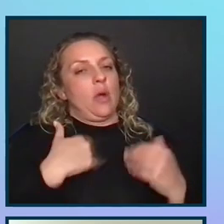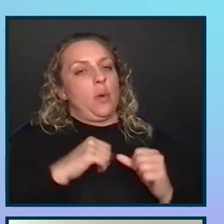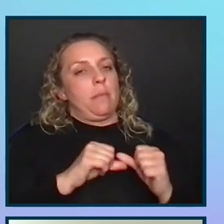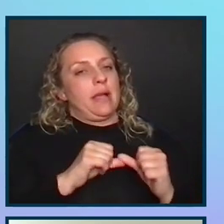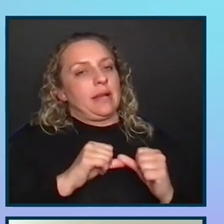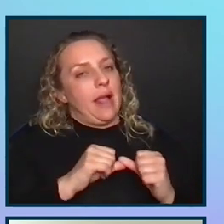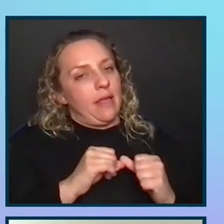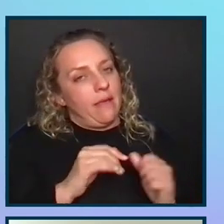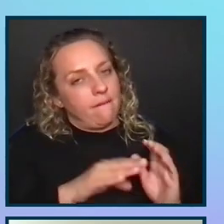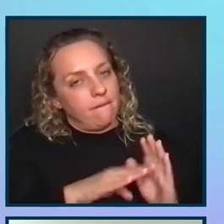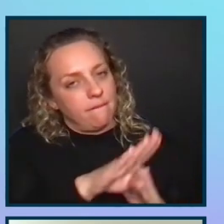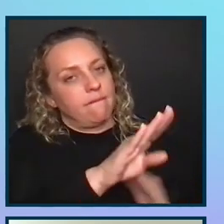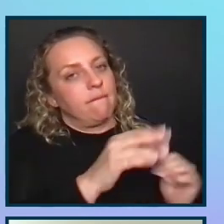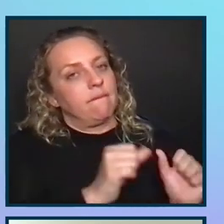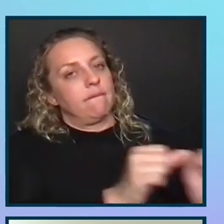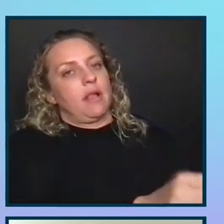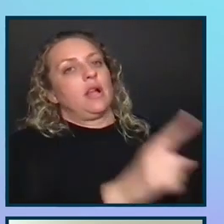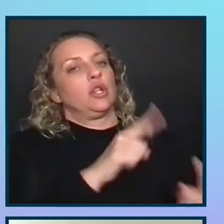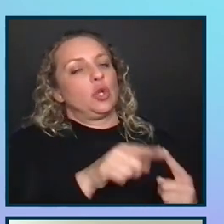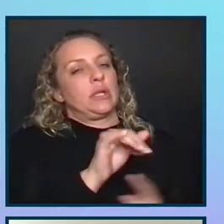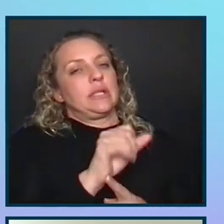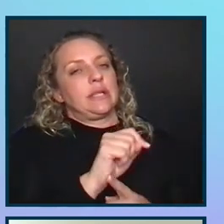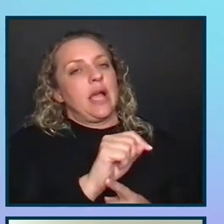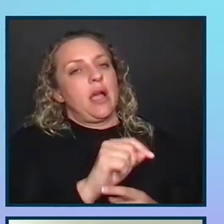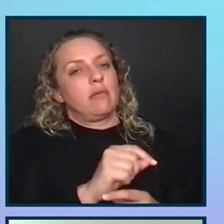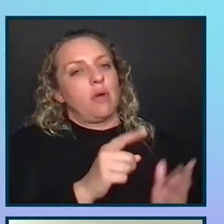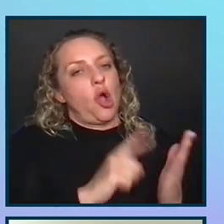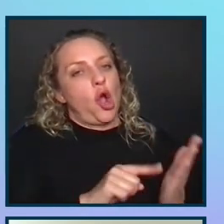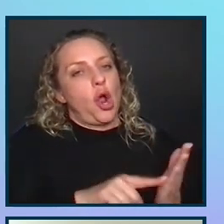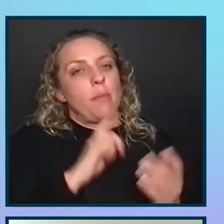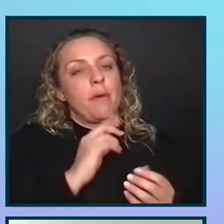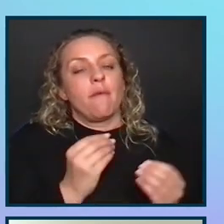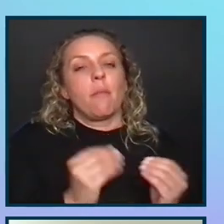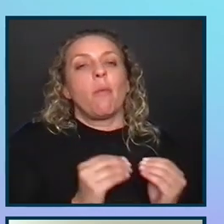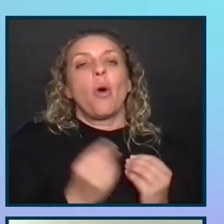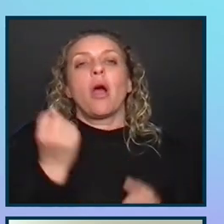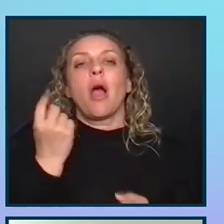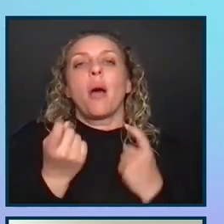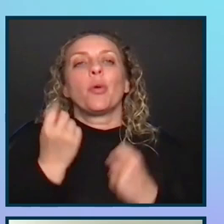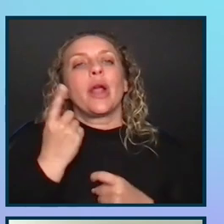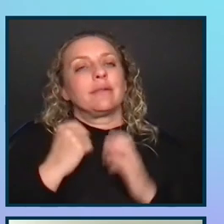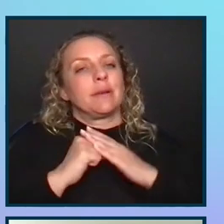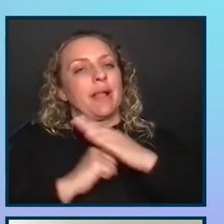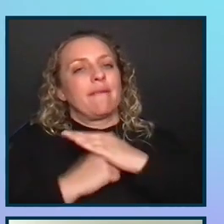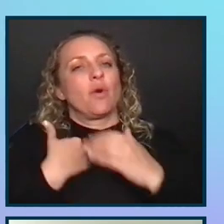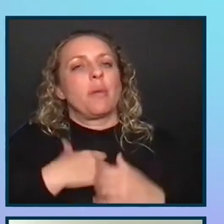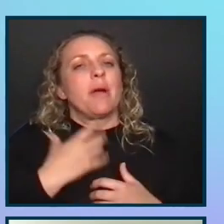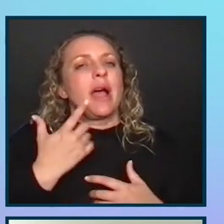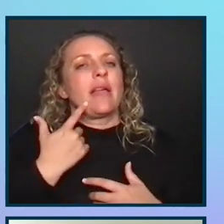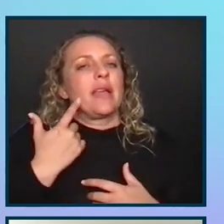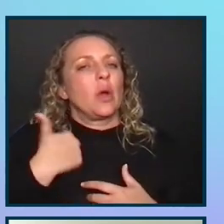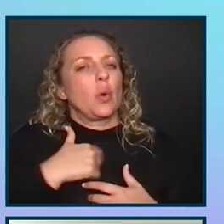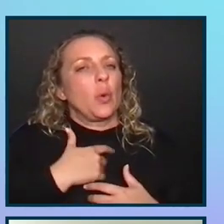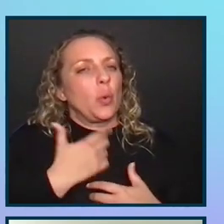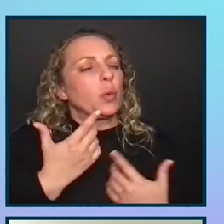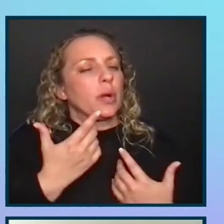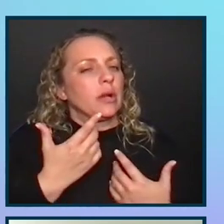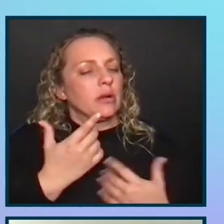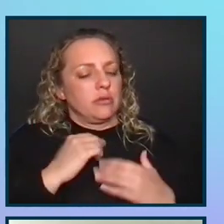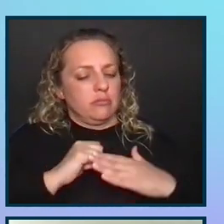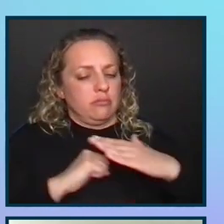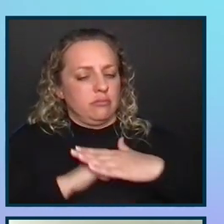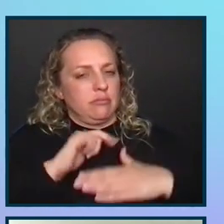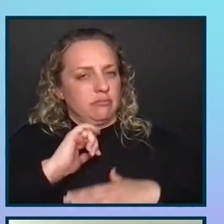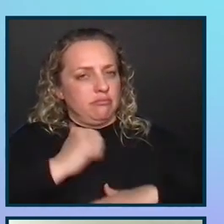velocity that we gained during the site's audit, but for an even more comprehensive platform. And I think when we were building this presentation and